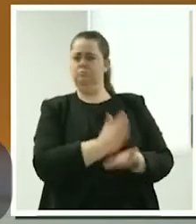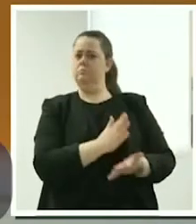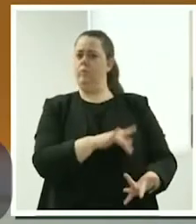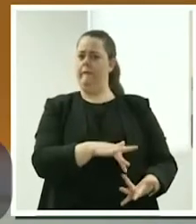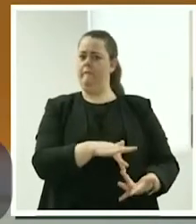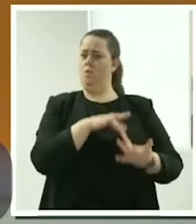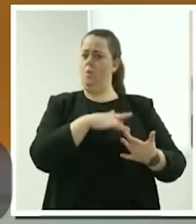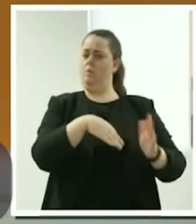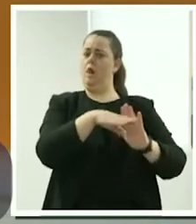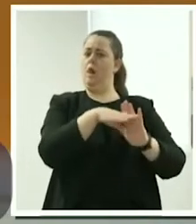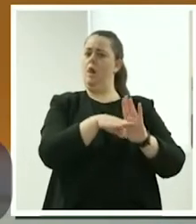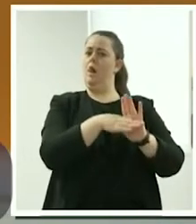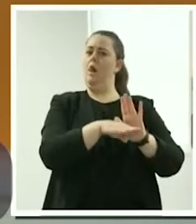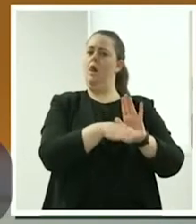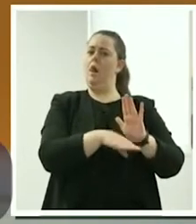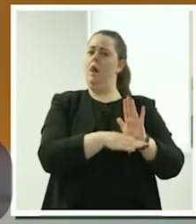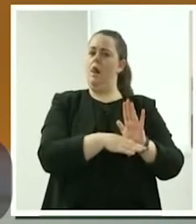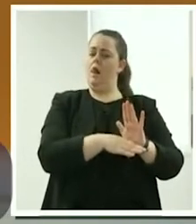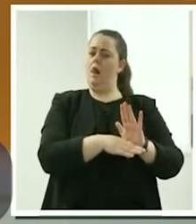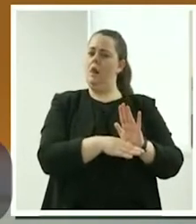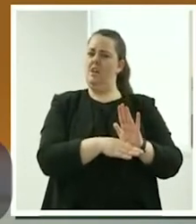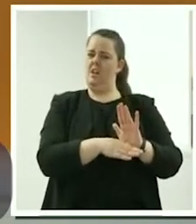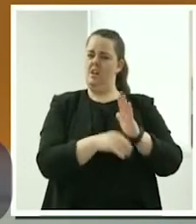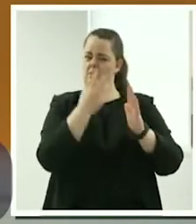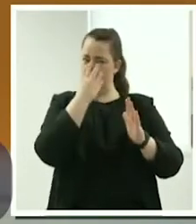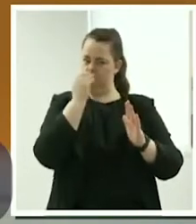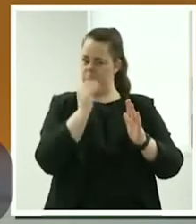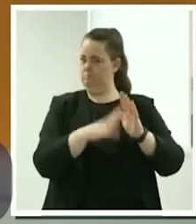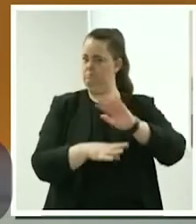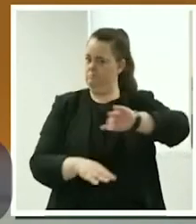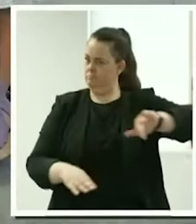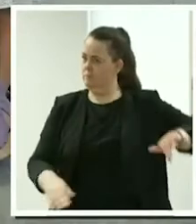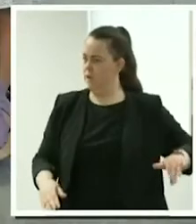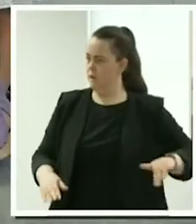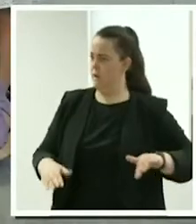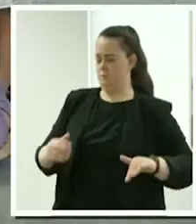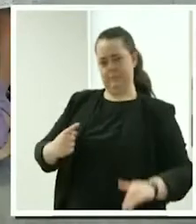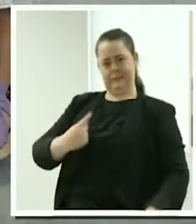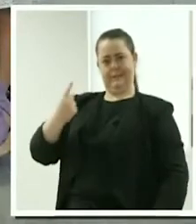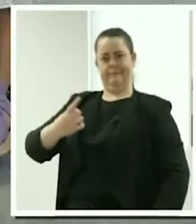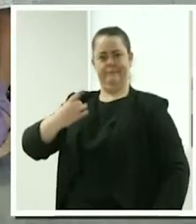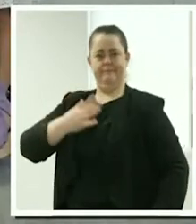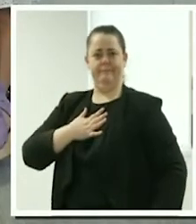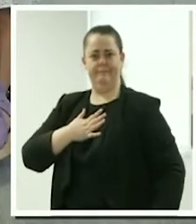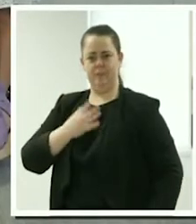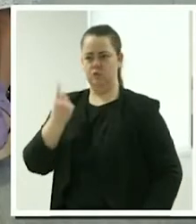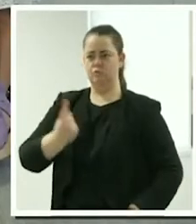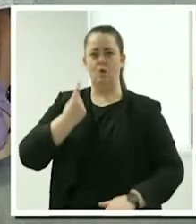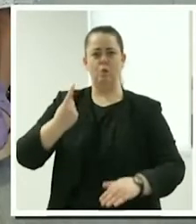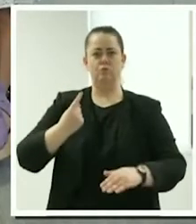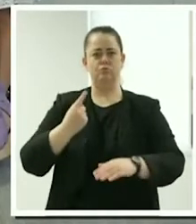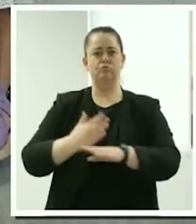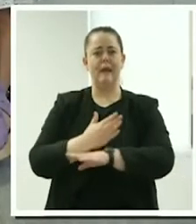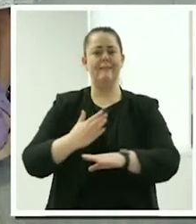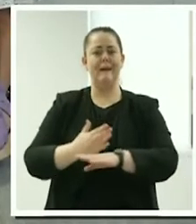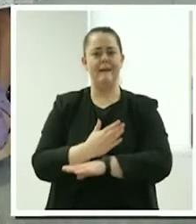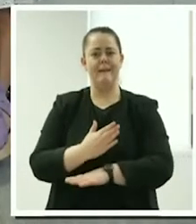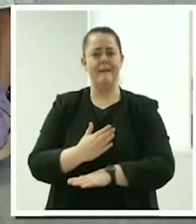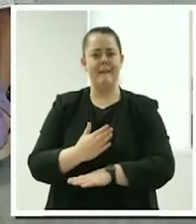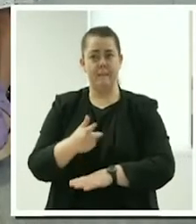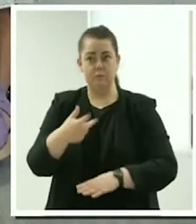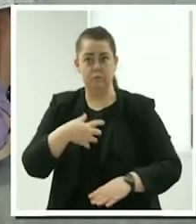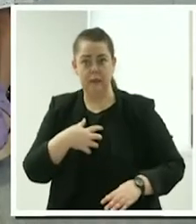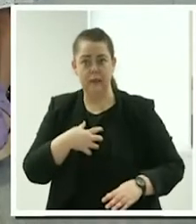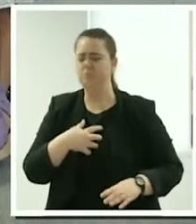into going out as a sole trader and working for yourself. Fantastic. So you're in charge of your own